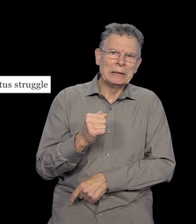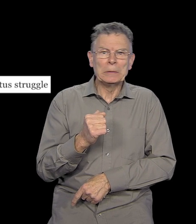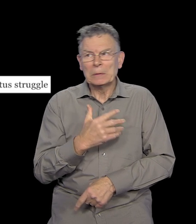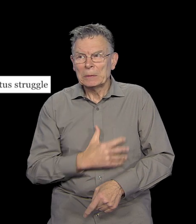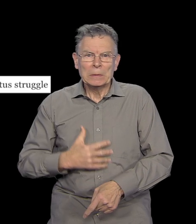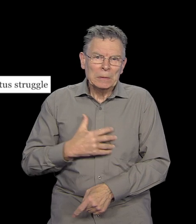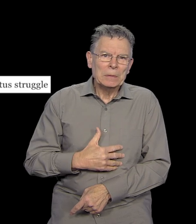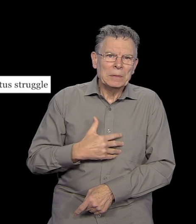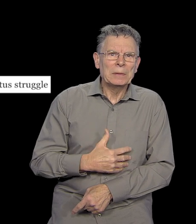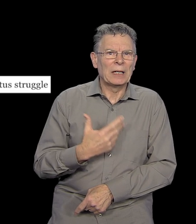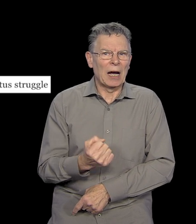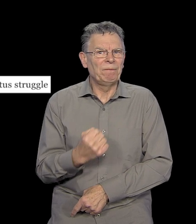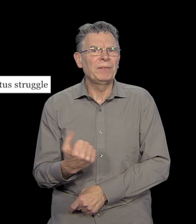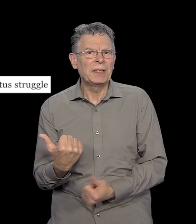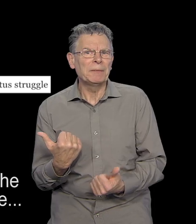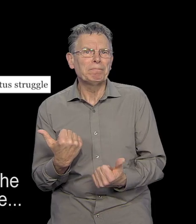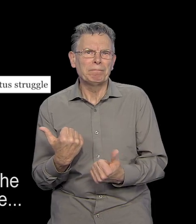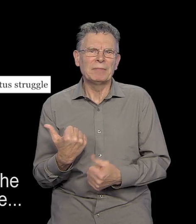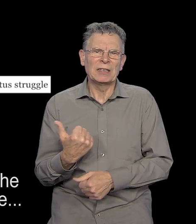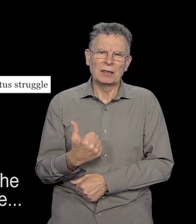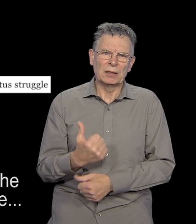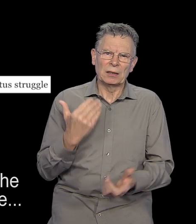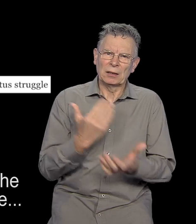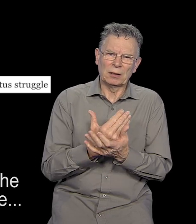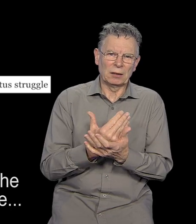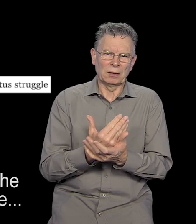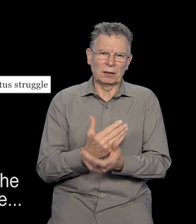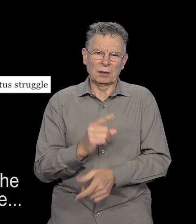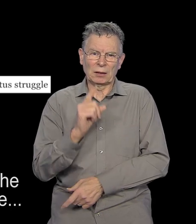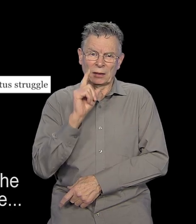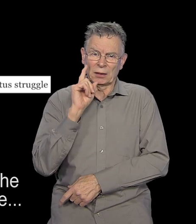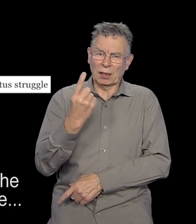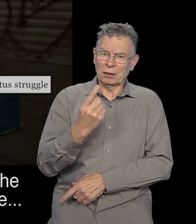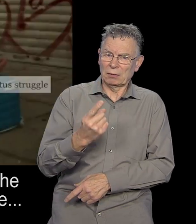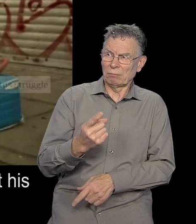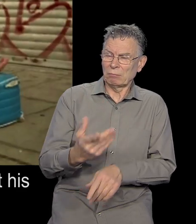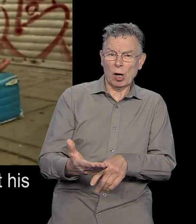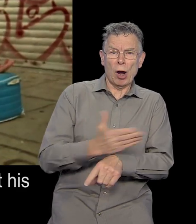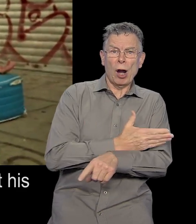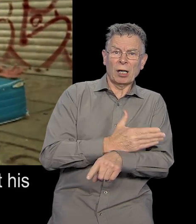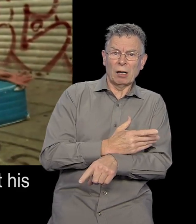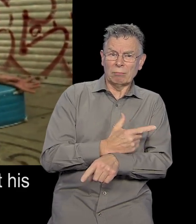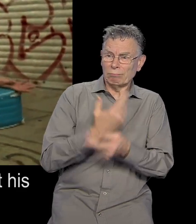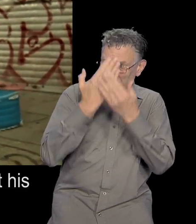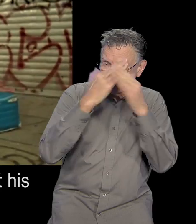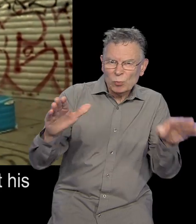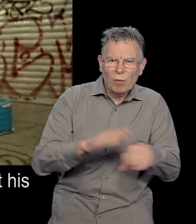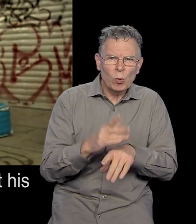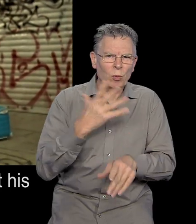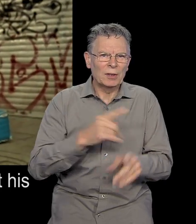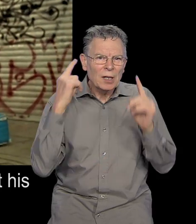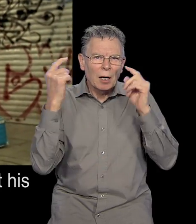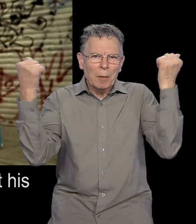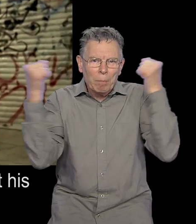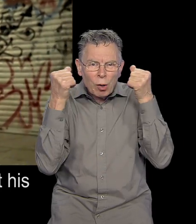Tell me a secret He's spoken of his regret, but he simply didn't address the issue earlier by wearing earplugs